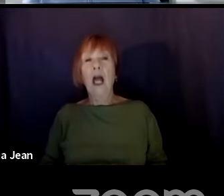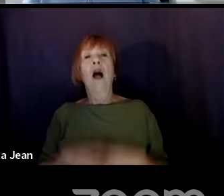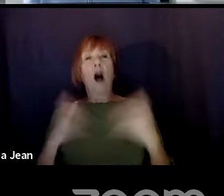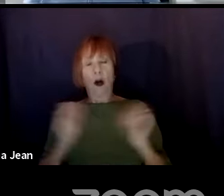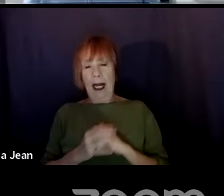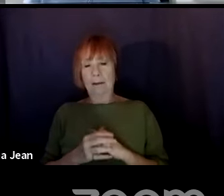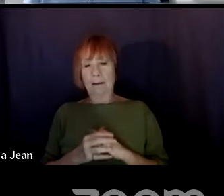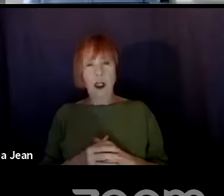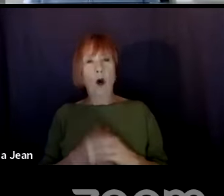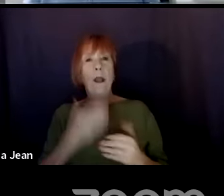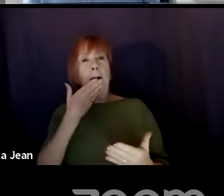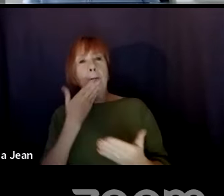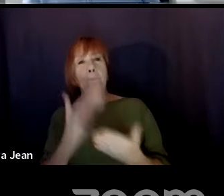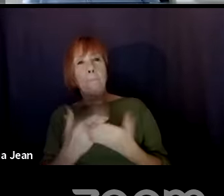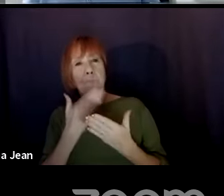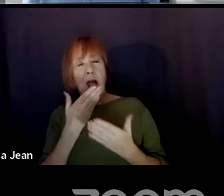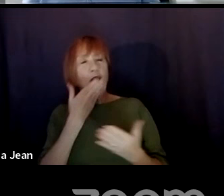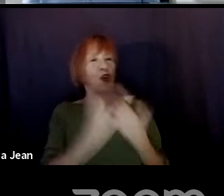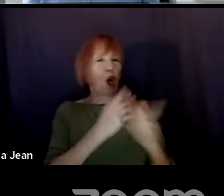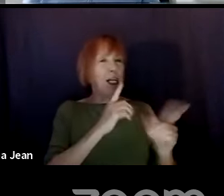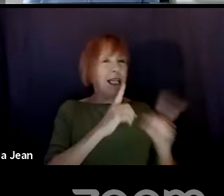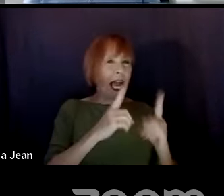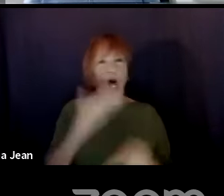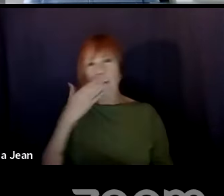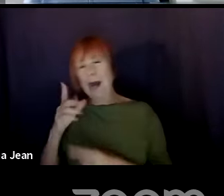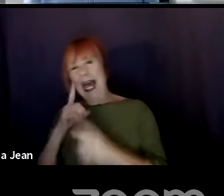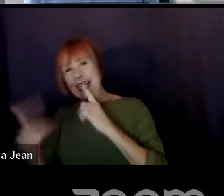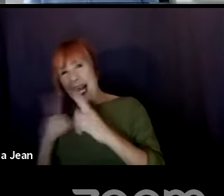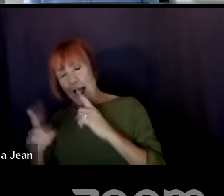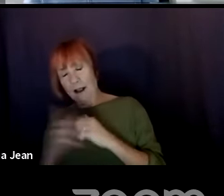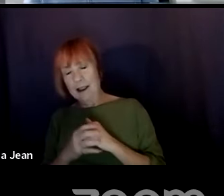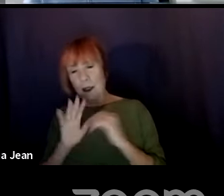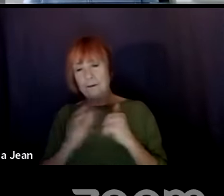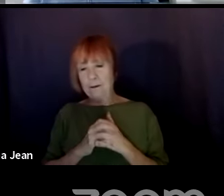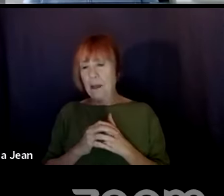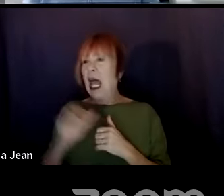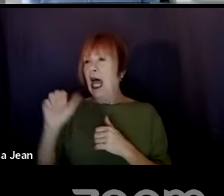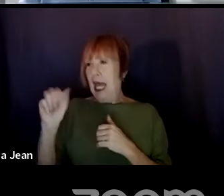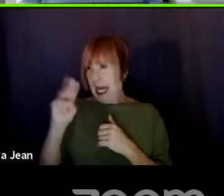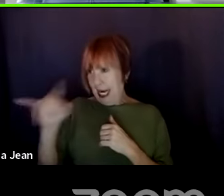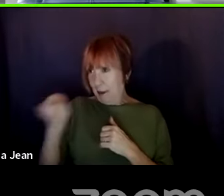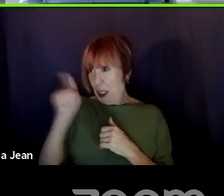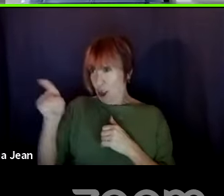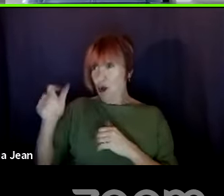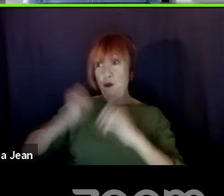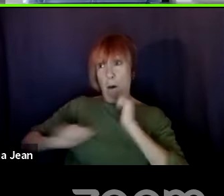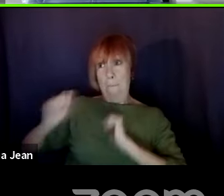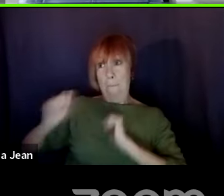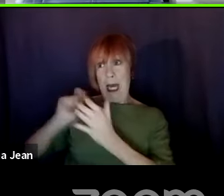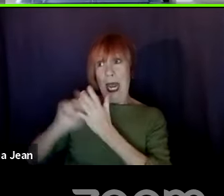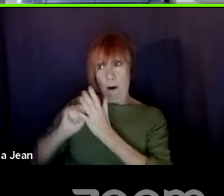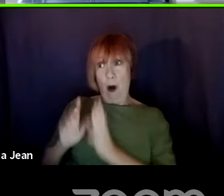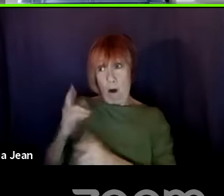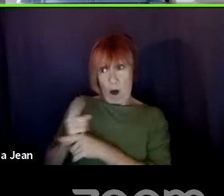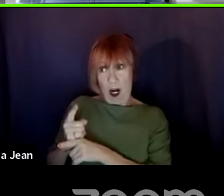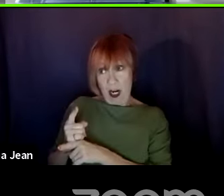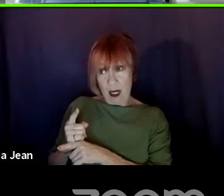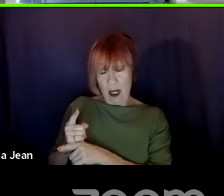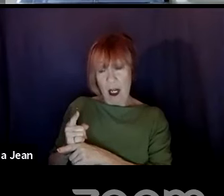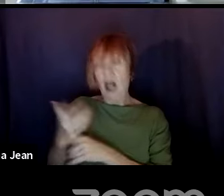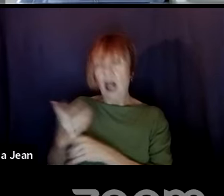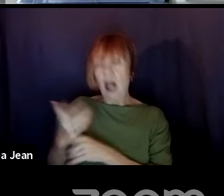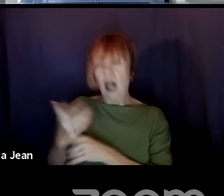and good dialogue. Uh, Amy, I know you're also a playwright, right? Yes. what about